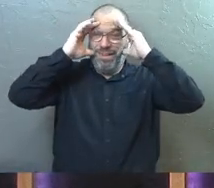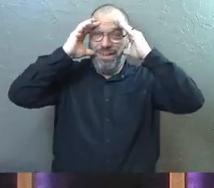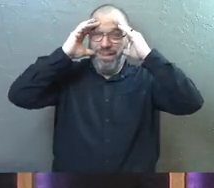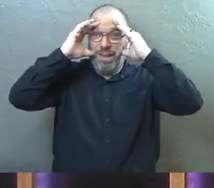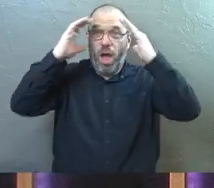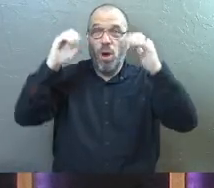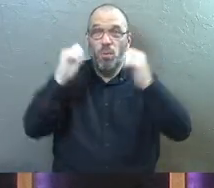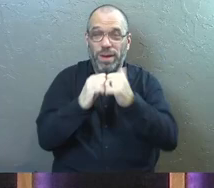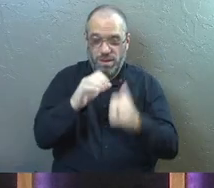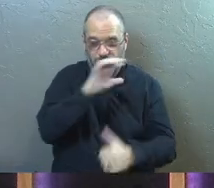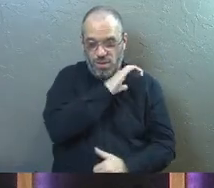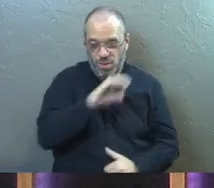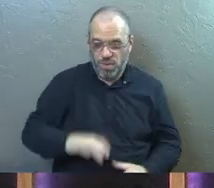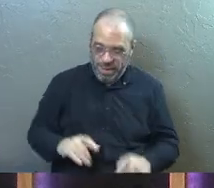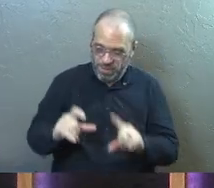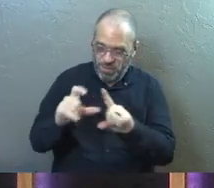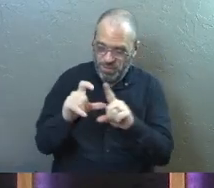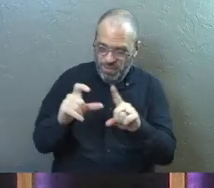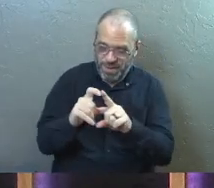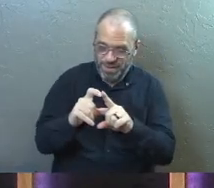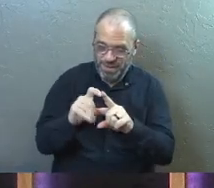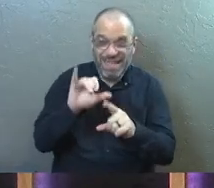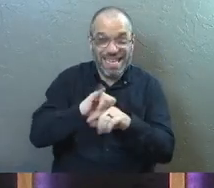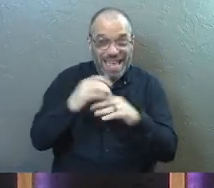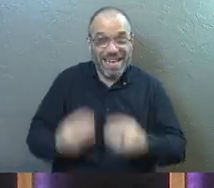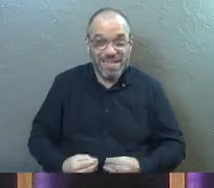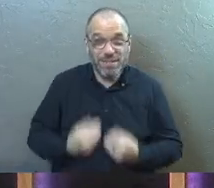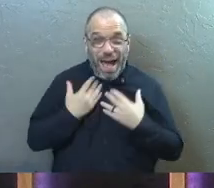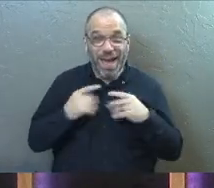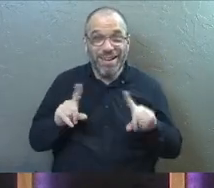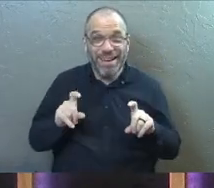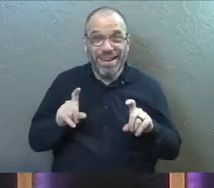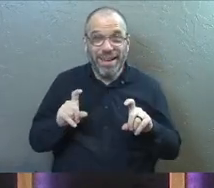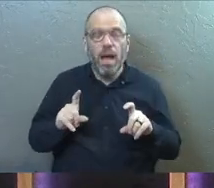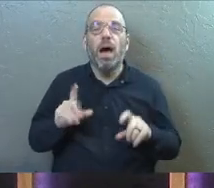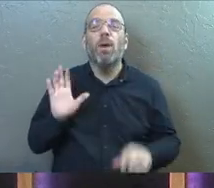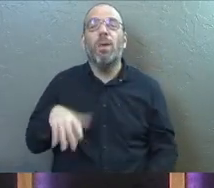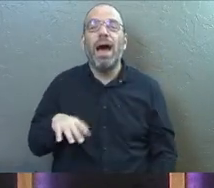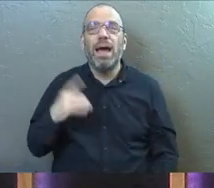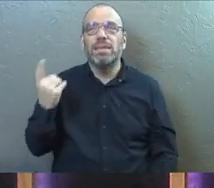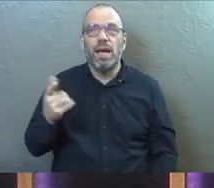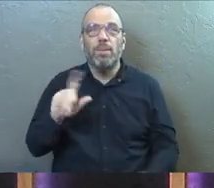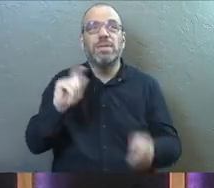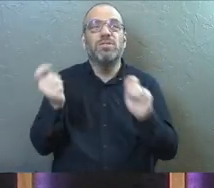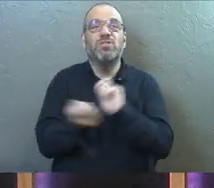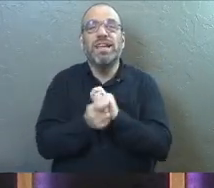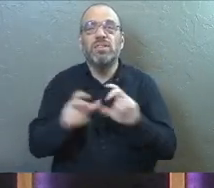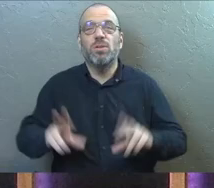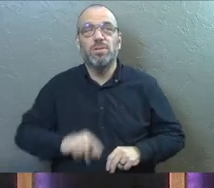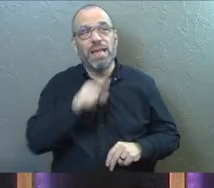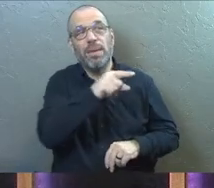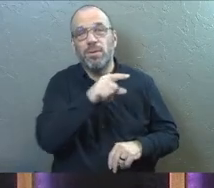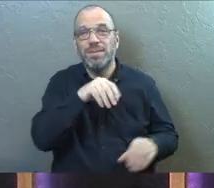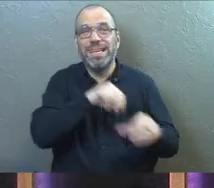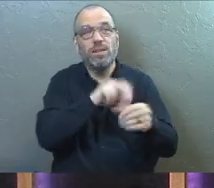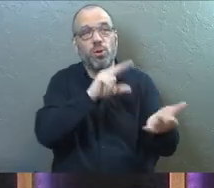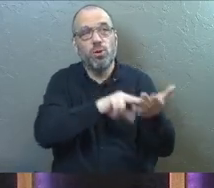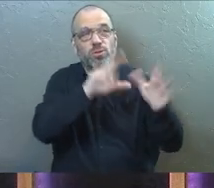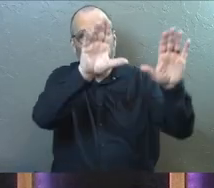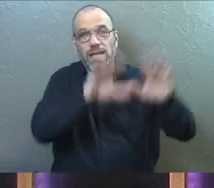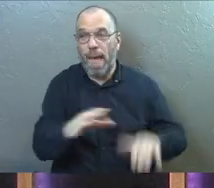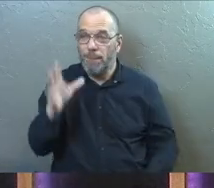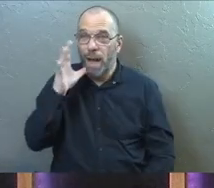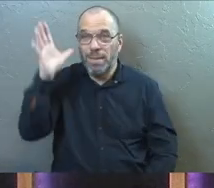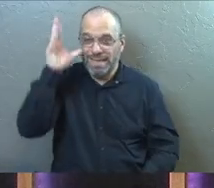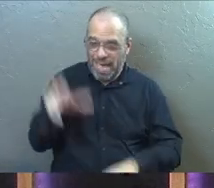with the words of Christ? Does that inspire you? That's because somebody's changing those diapers every single Sunday. And